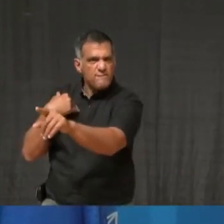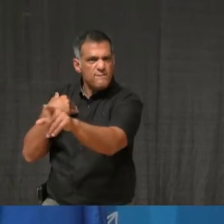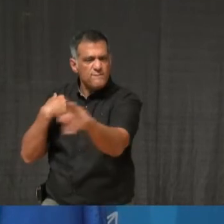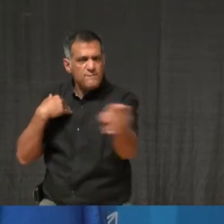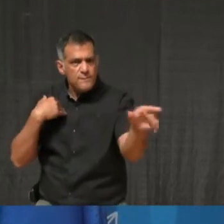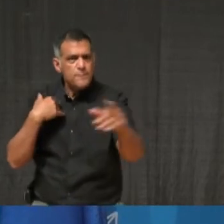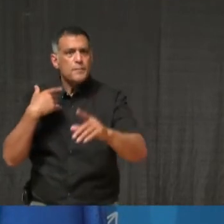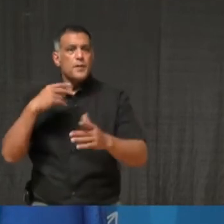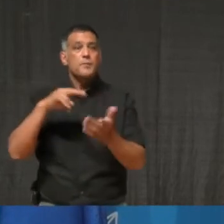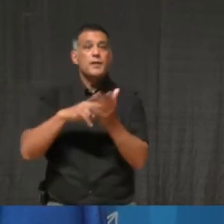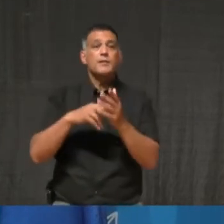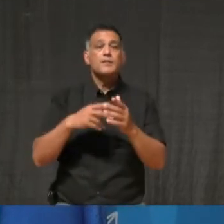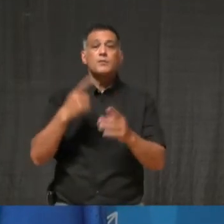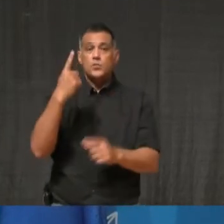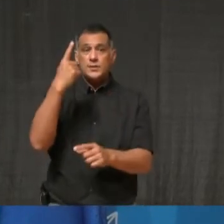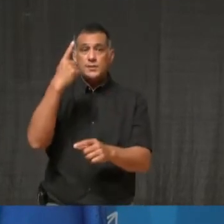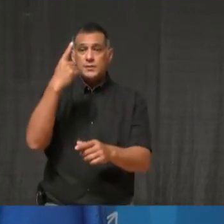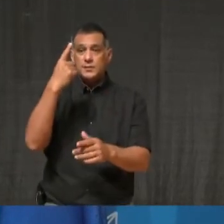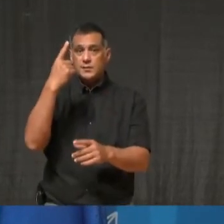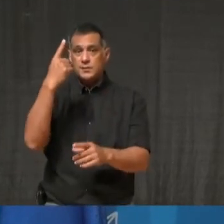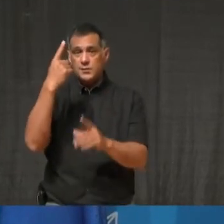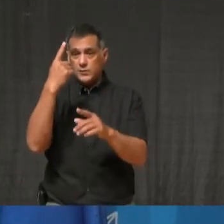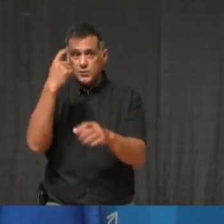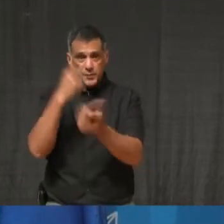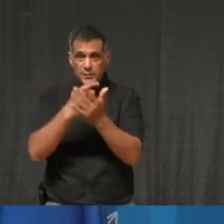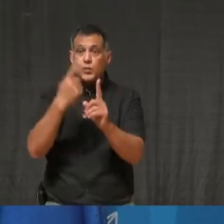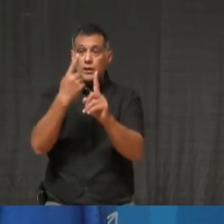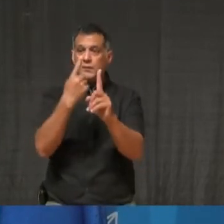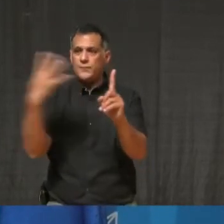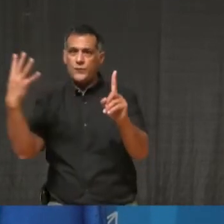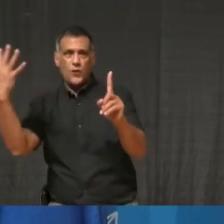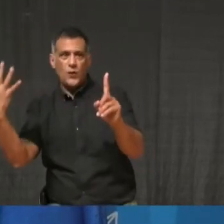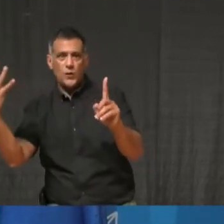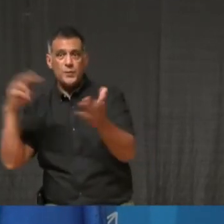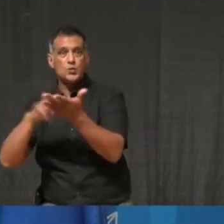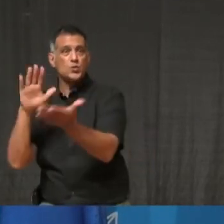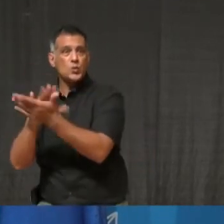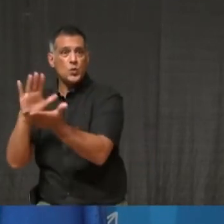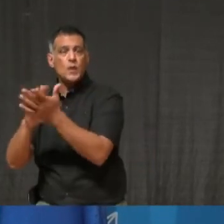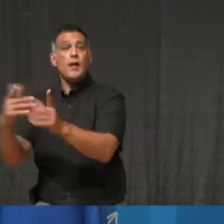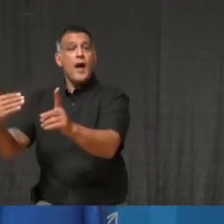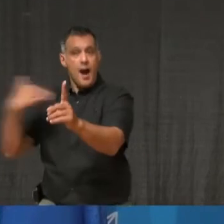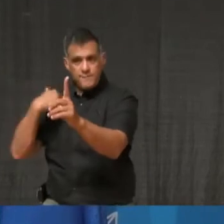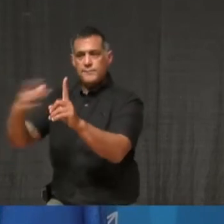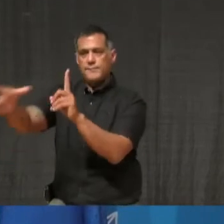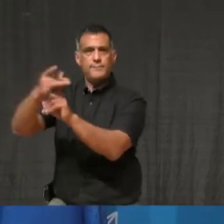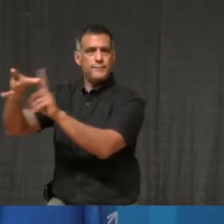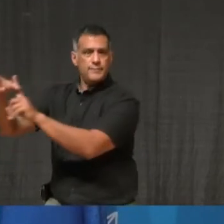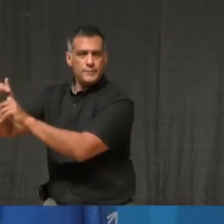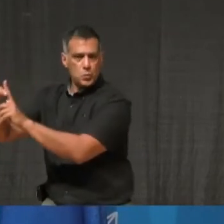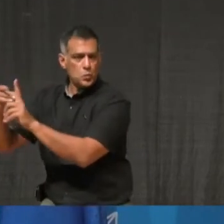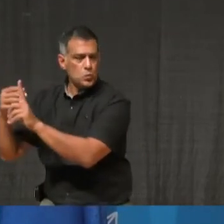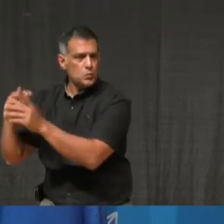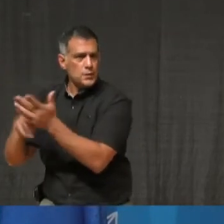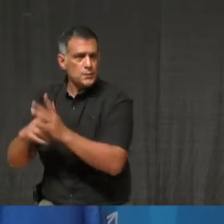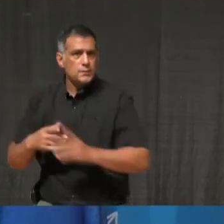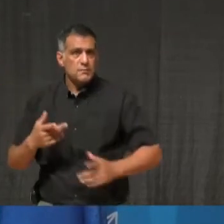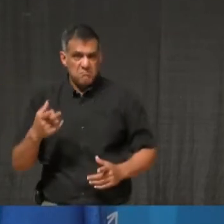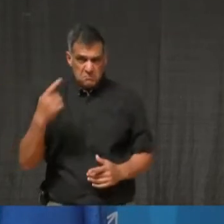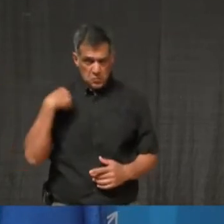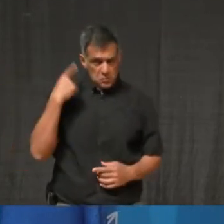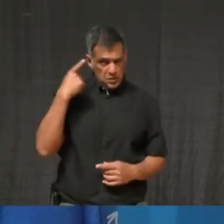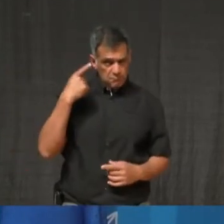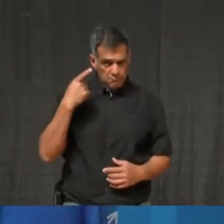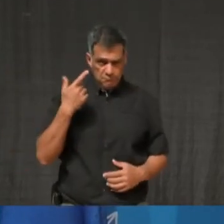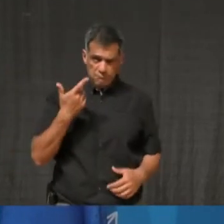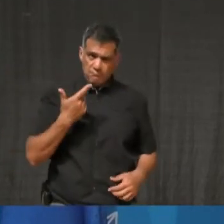one active case at the moment. Obviously, with the cases going up in the community as well and then being reflected in schools, are we in danger of approaching a point